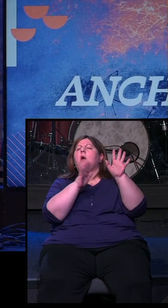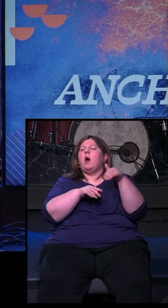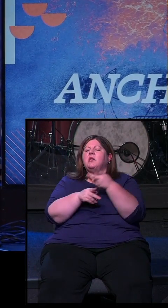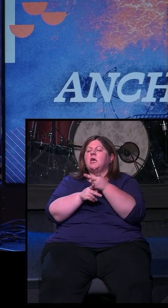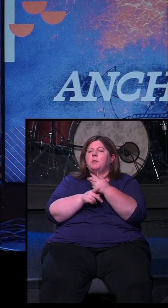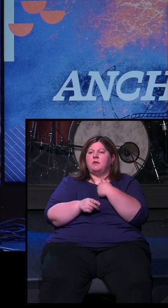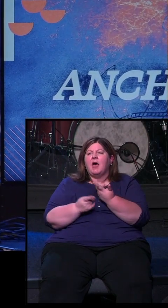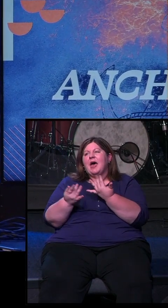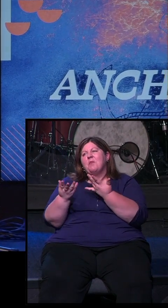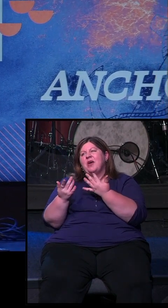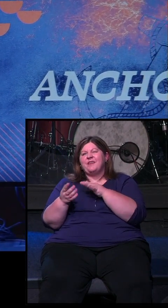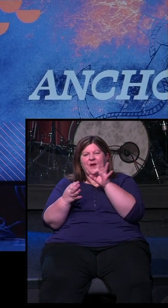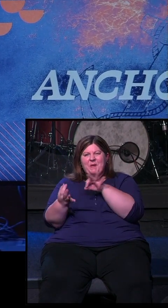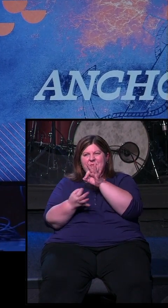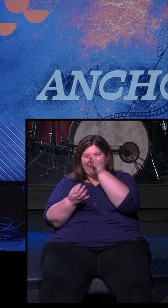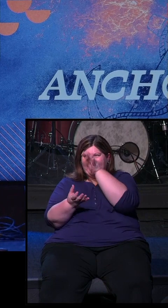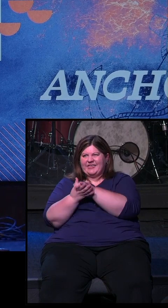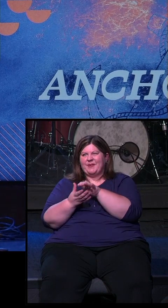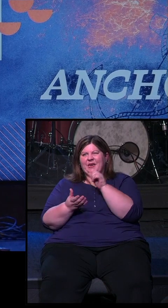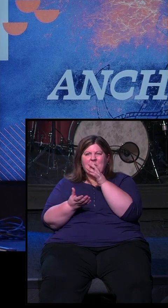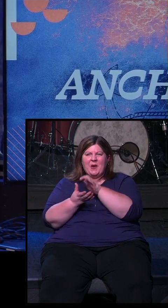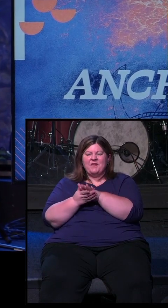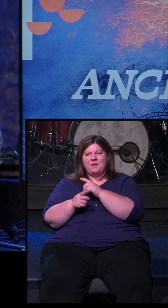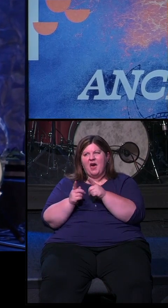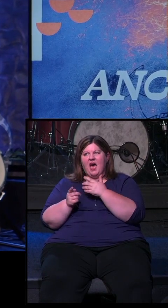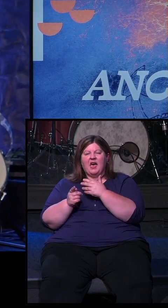Mr. Right, but maybe I'll just take Mr. Who's Available Right Now.